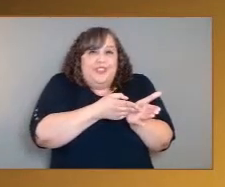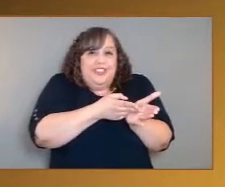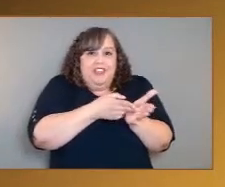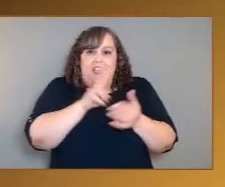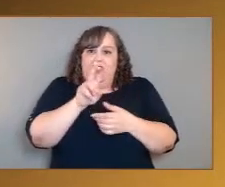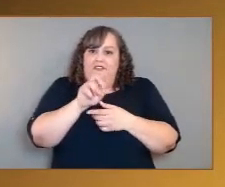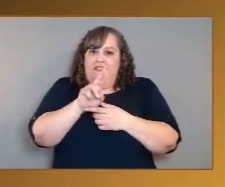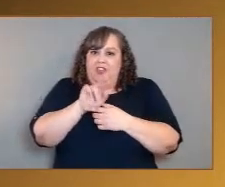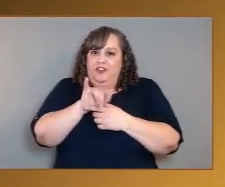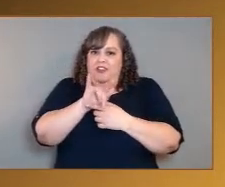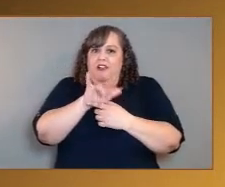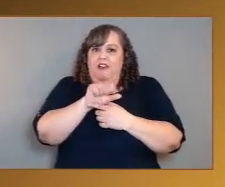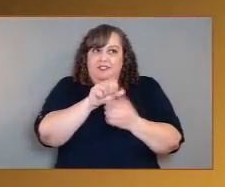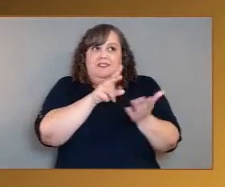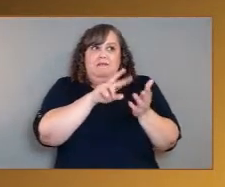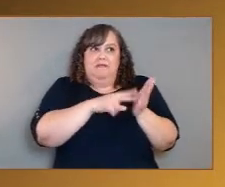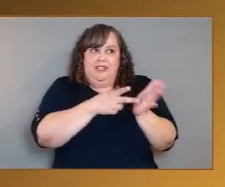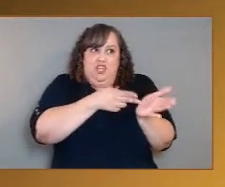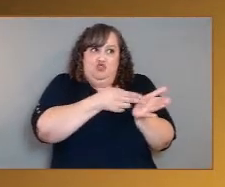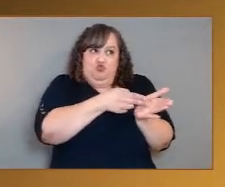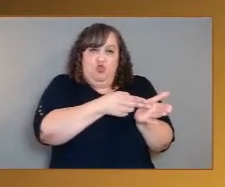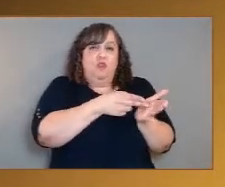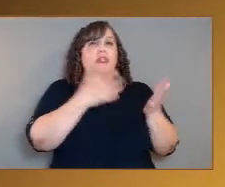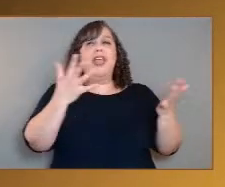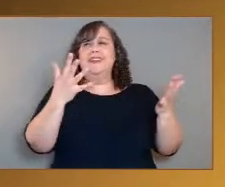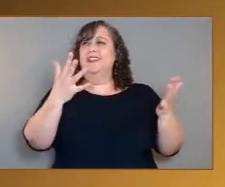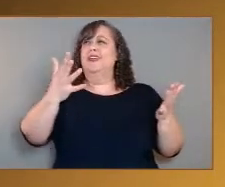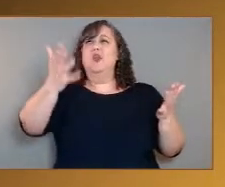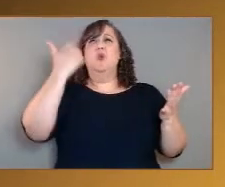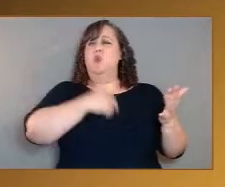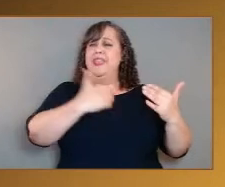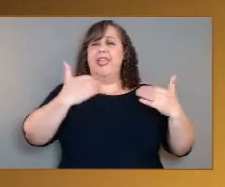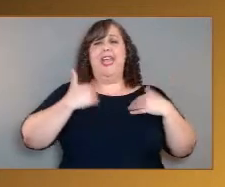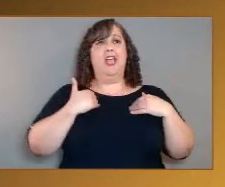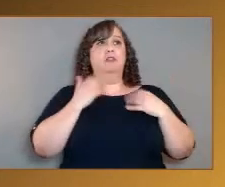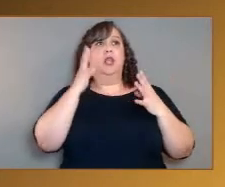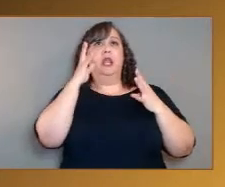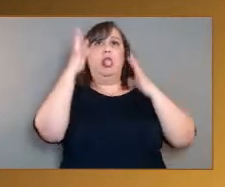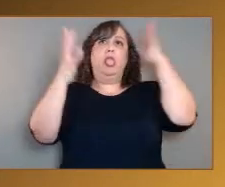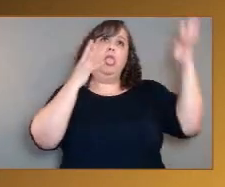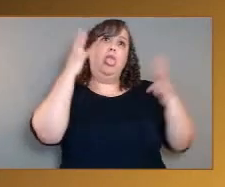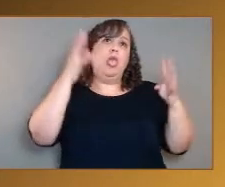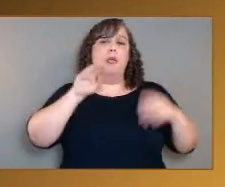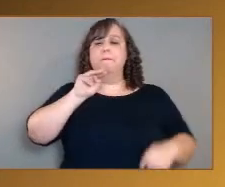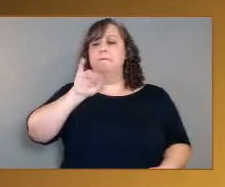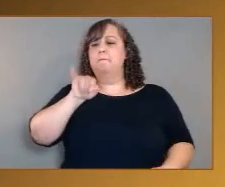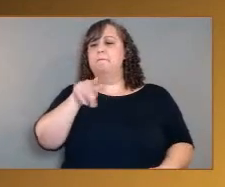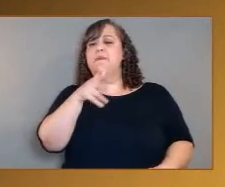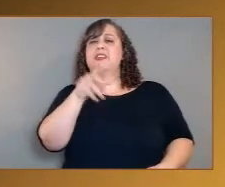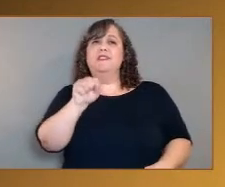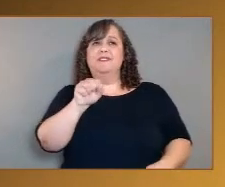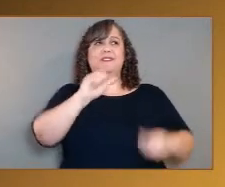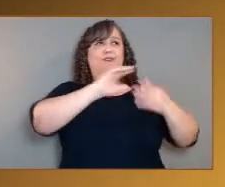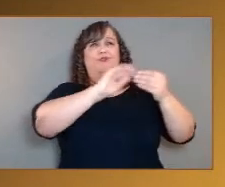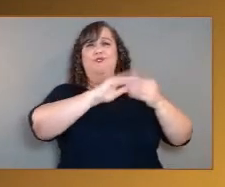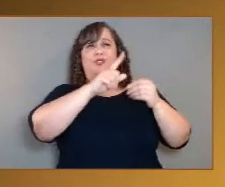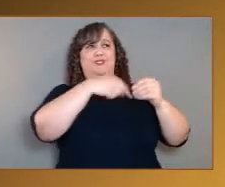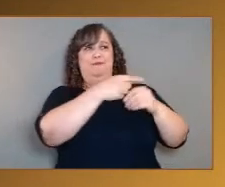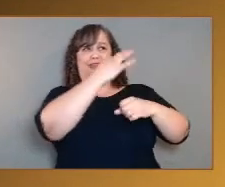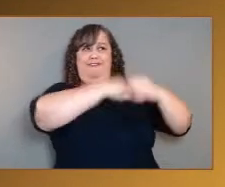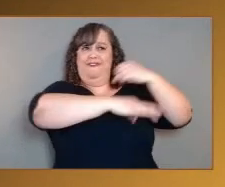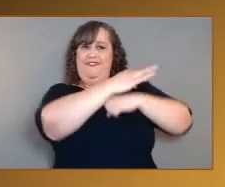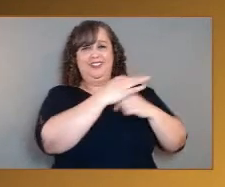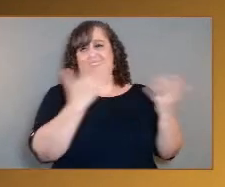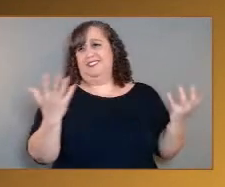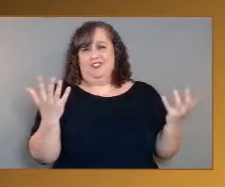floating around about Venus, but we've learned so much about the Earth and other planets that they are really outdated ideas. And